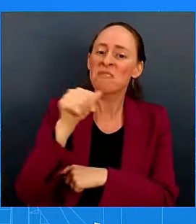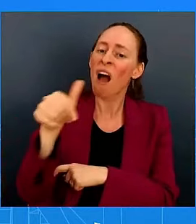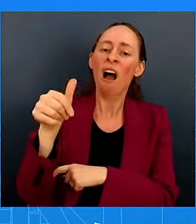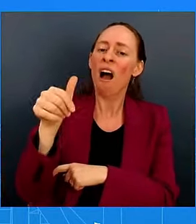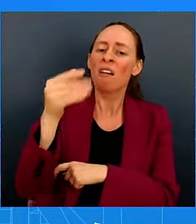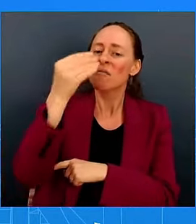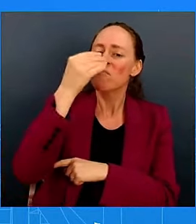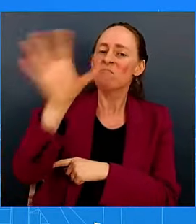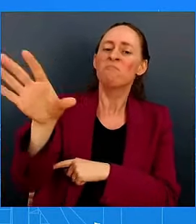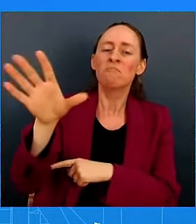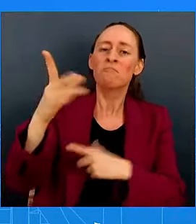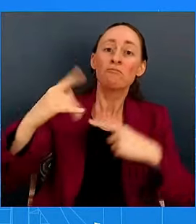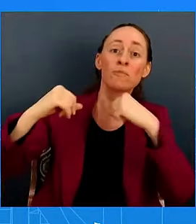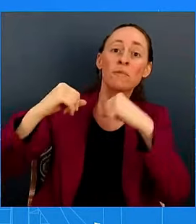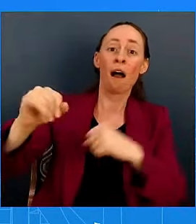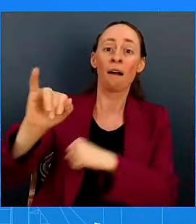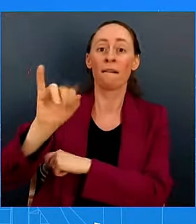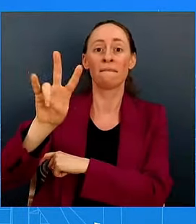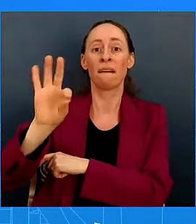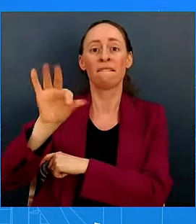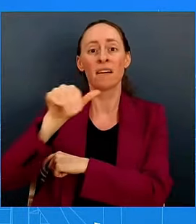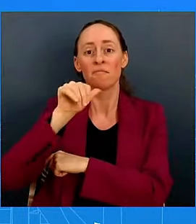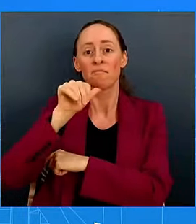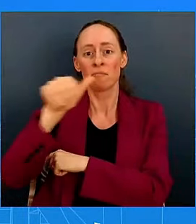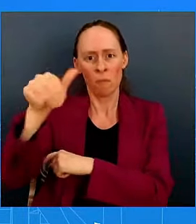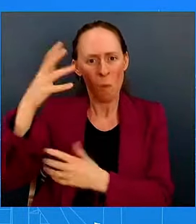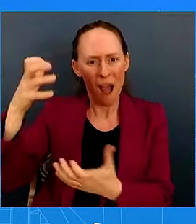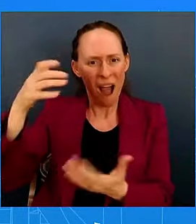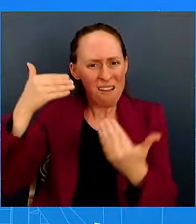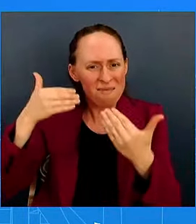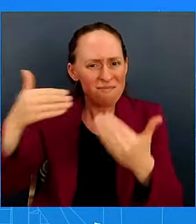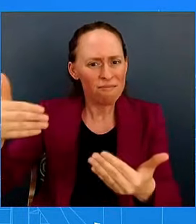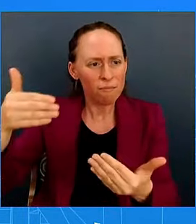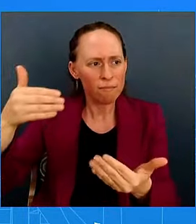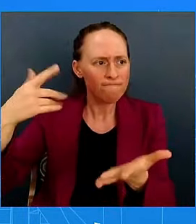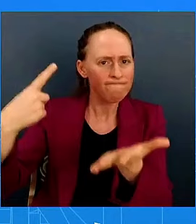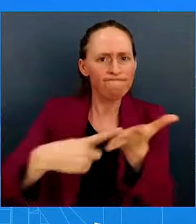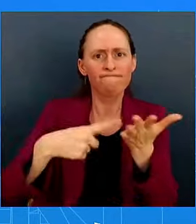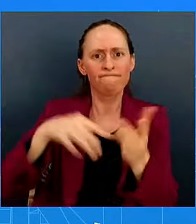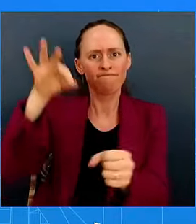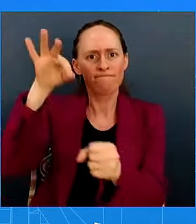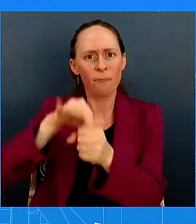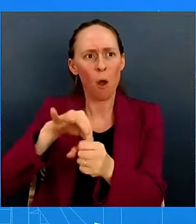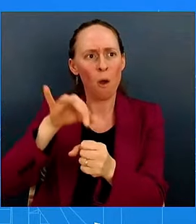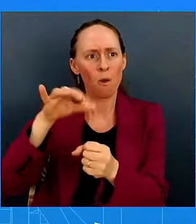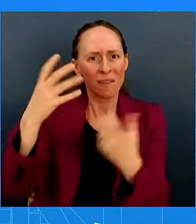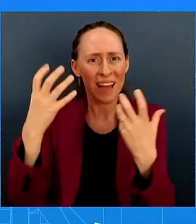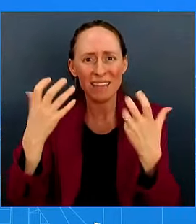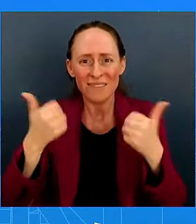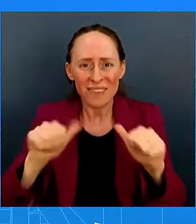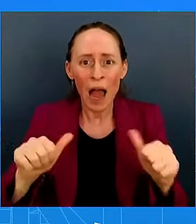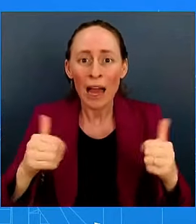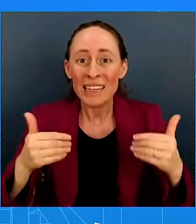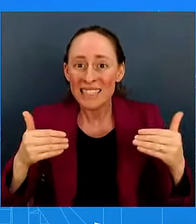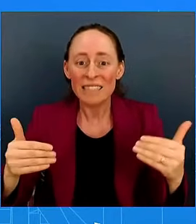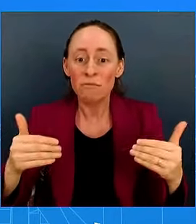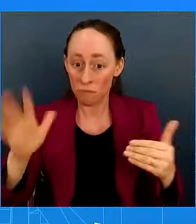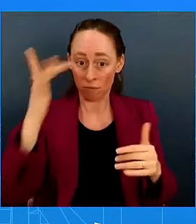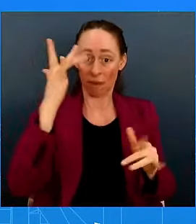put on the floor for a vote is because of what Republicans did, the former President did, in